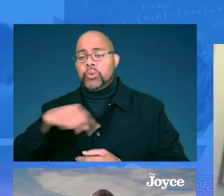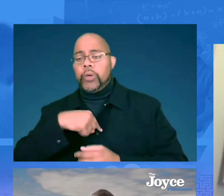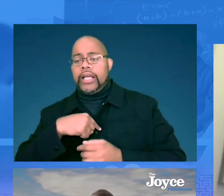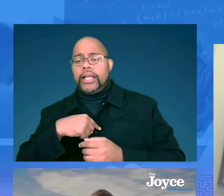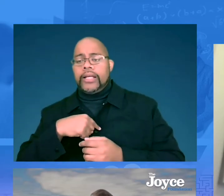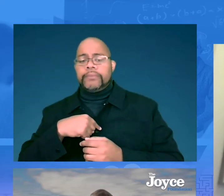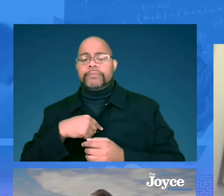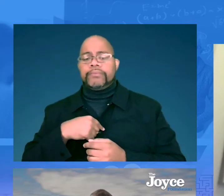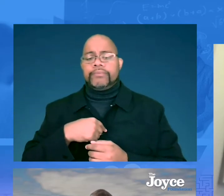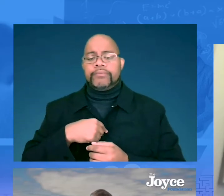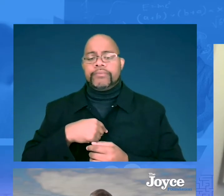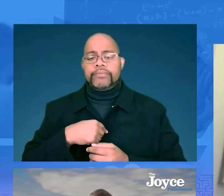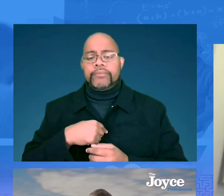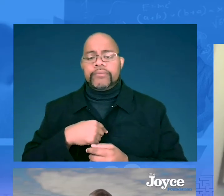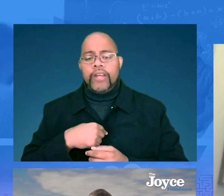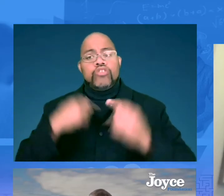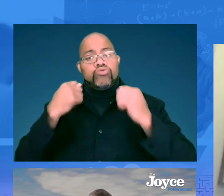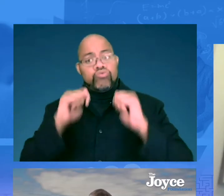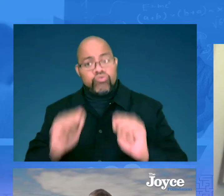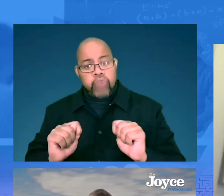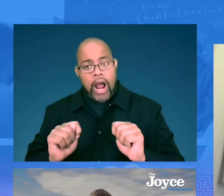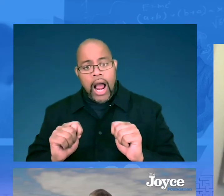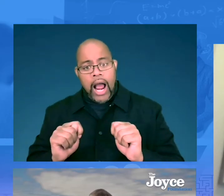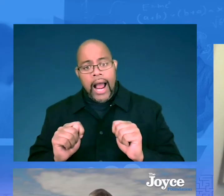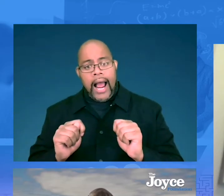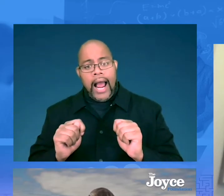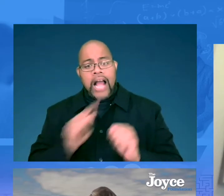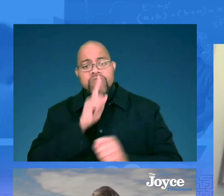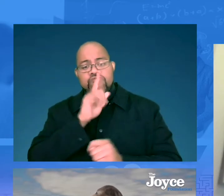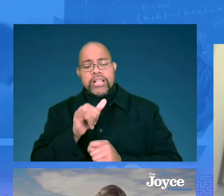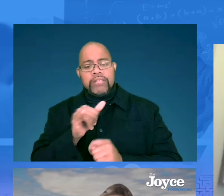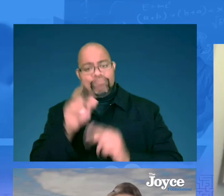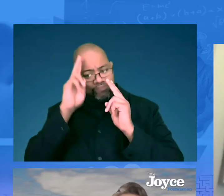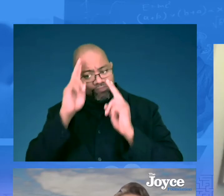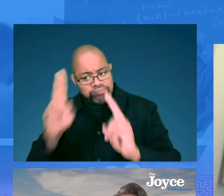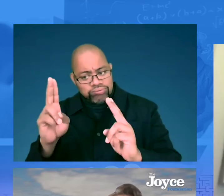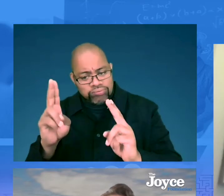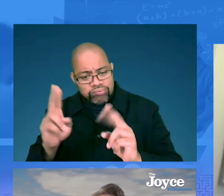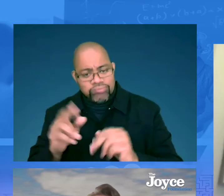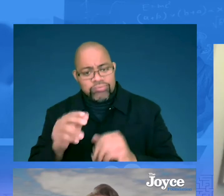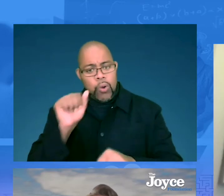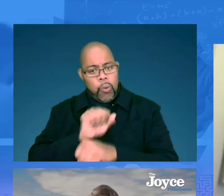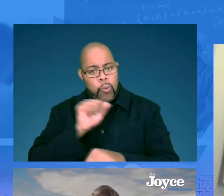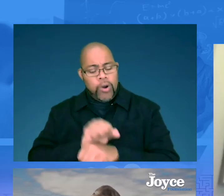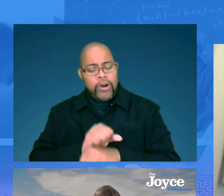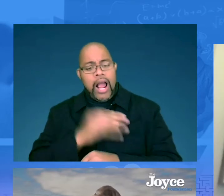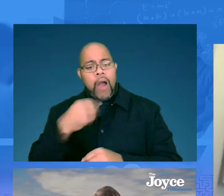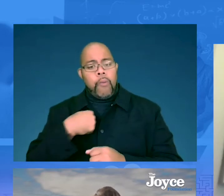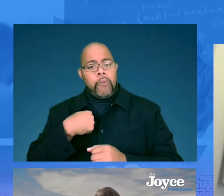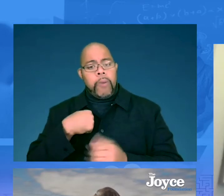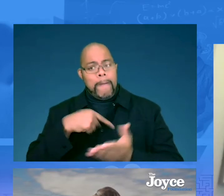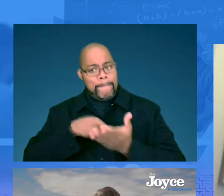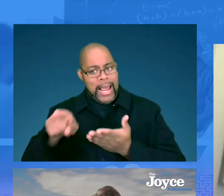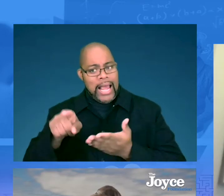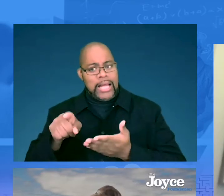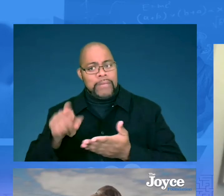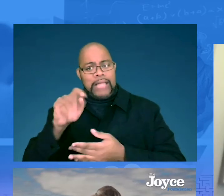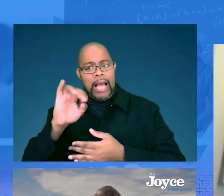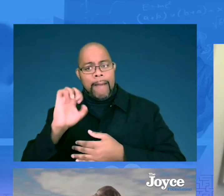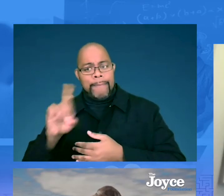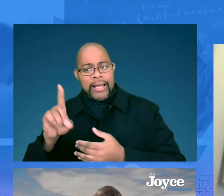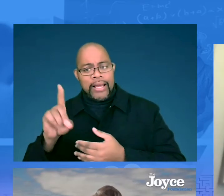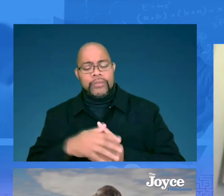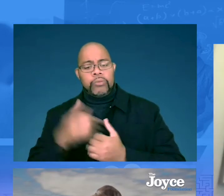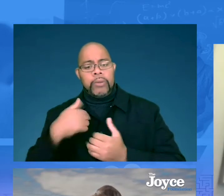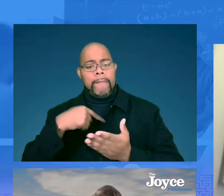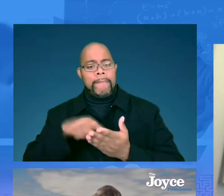And because we try to really honor their work and